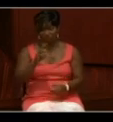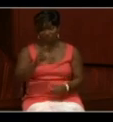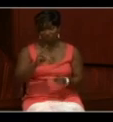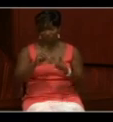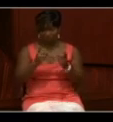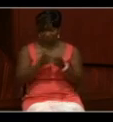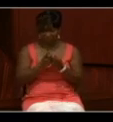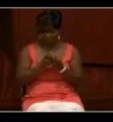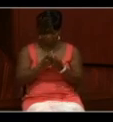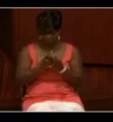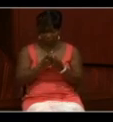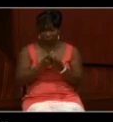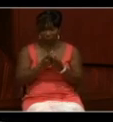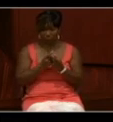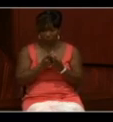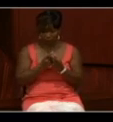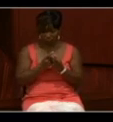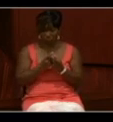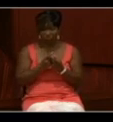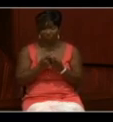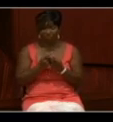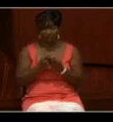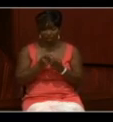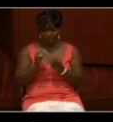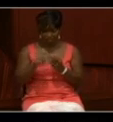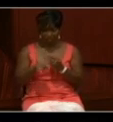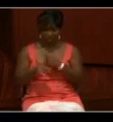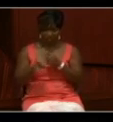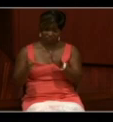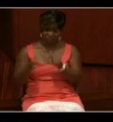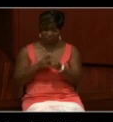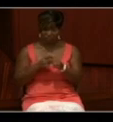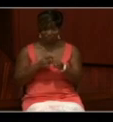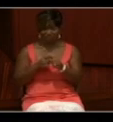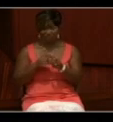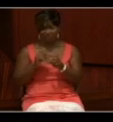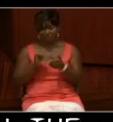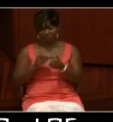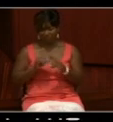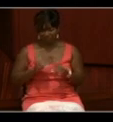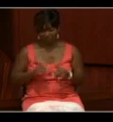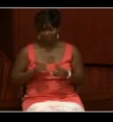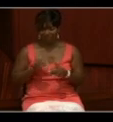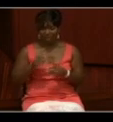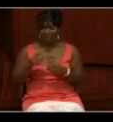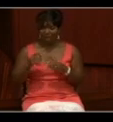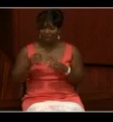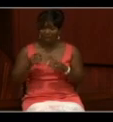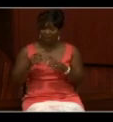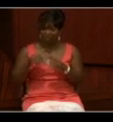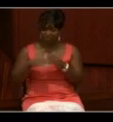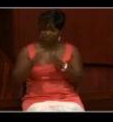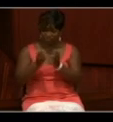And so this was his first entry onto a ship after graduating from the academy